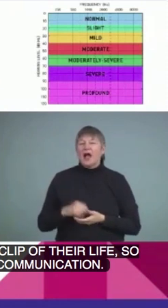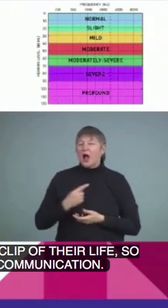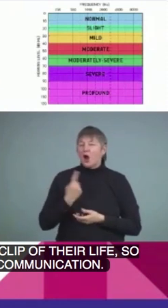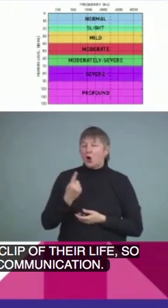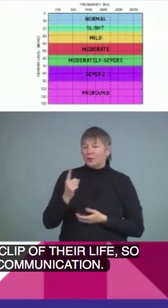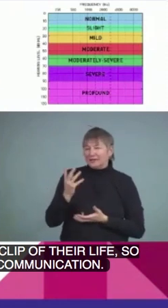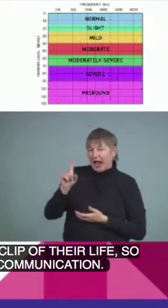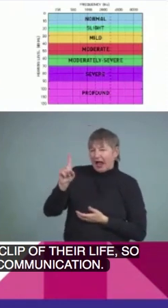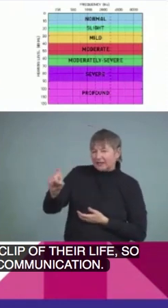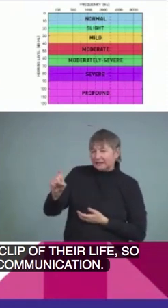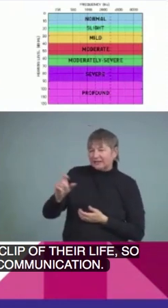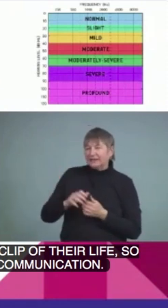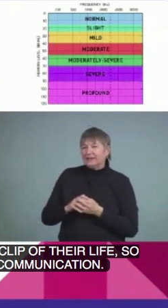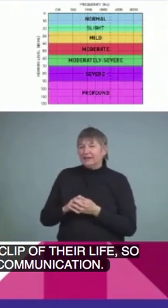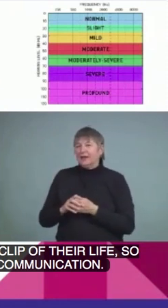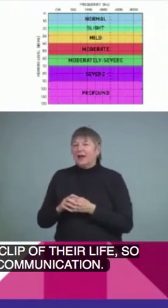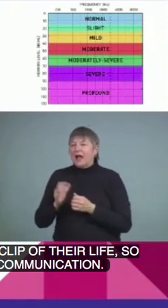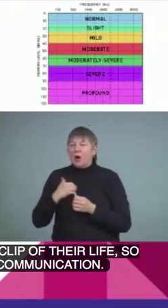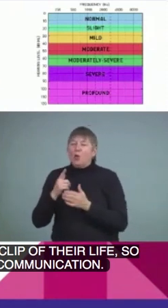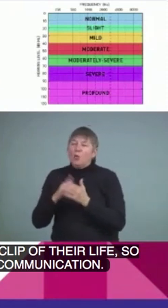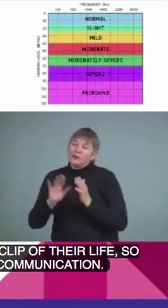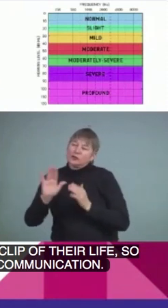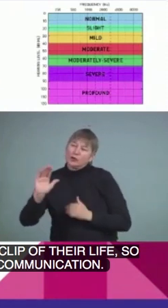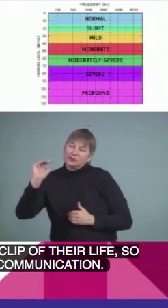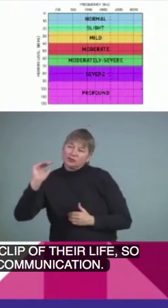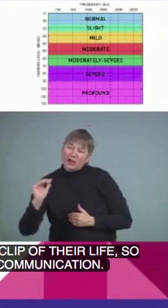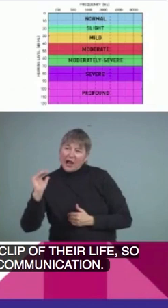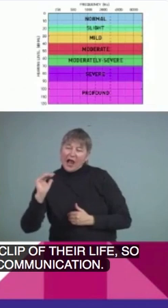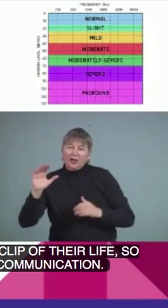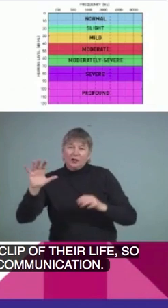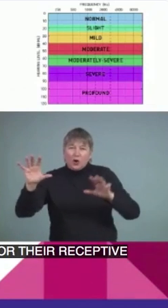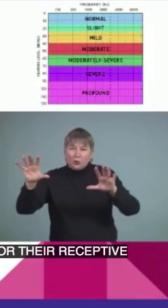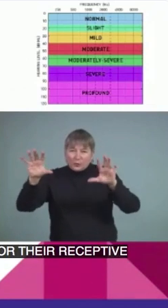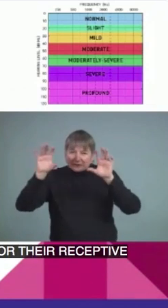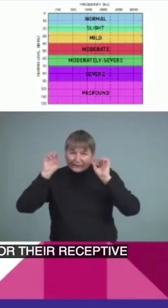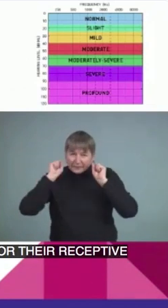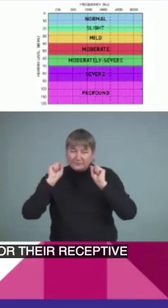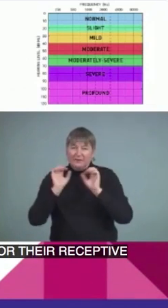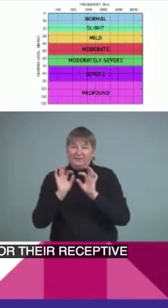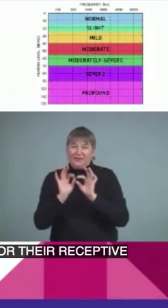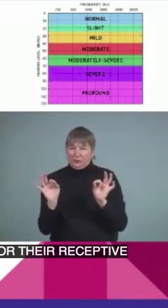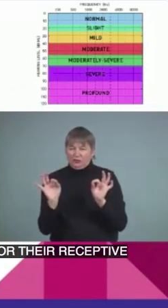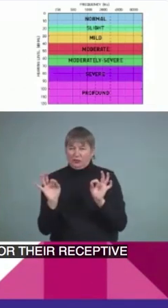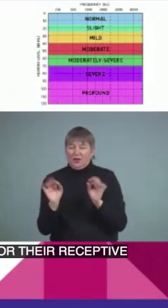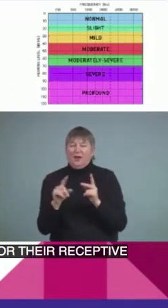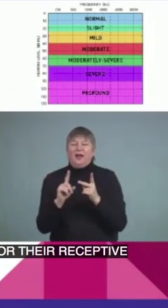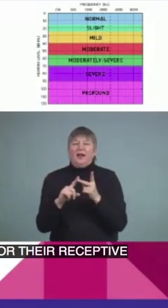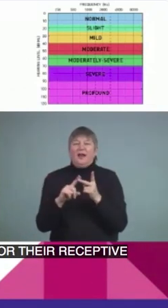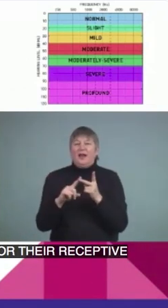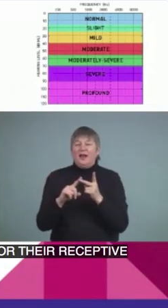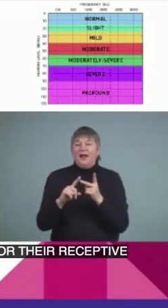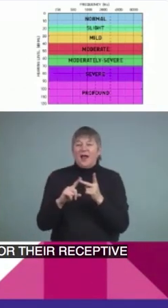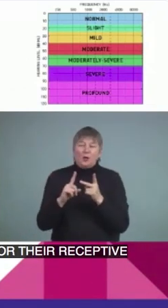hears or their receptive language? What are they receiving at home? And what language does the child